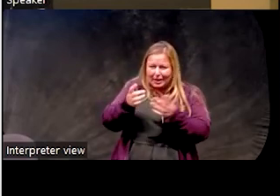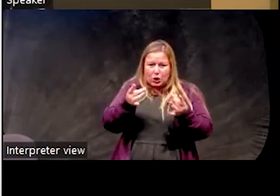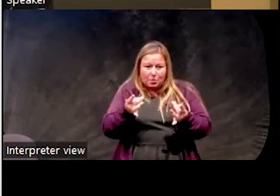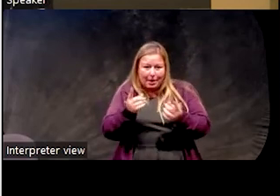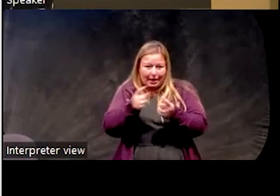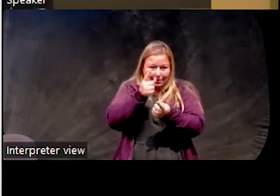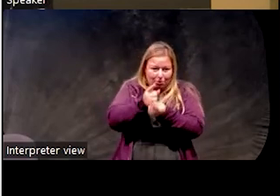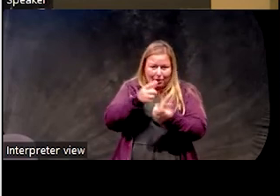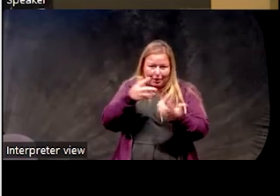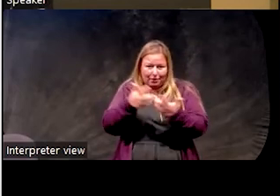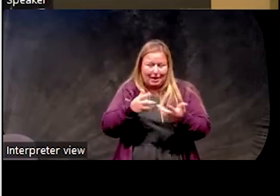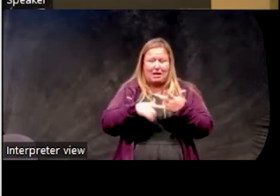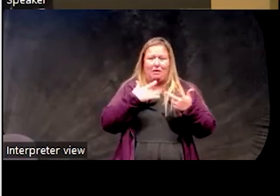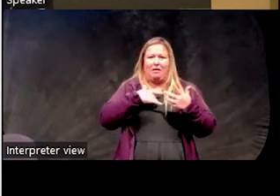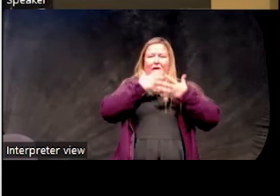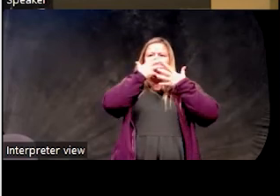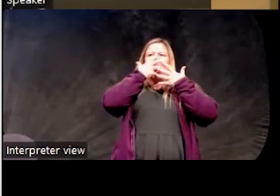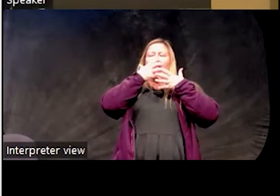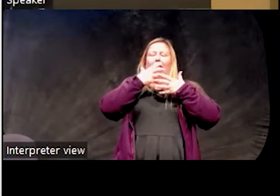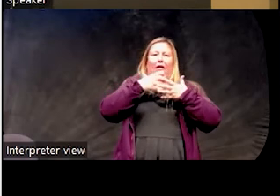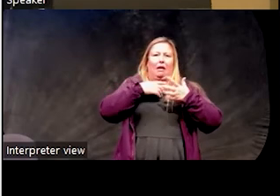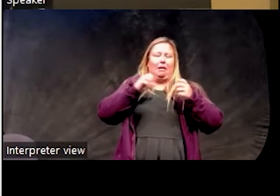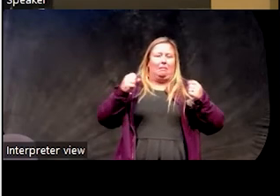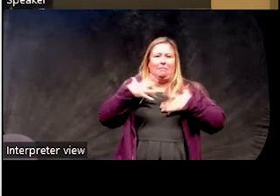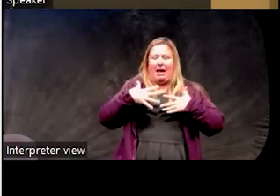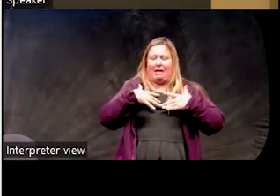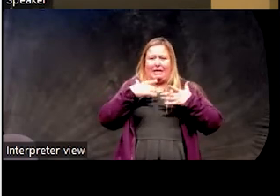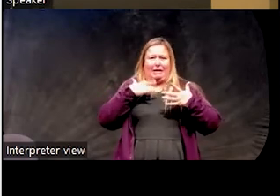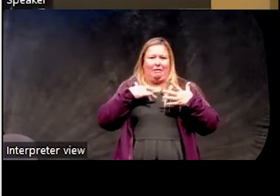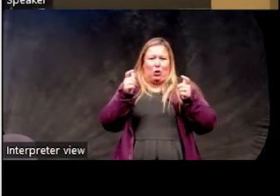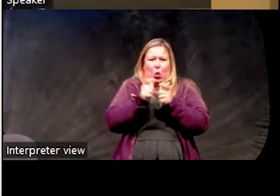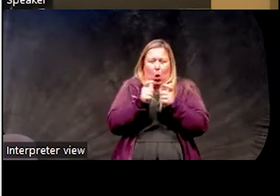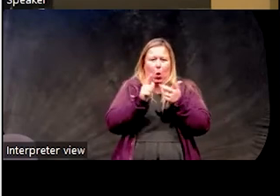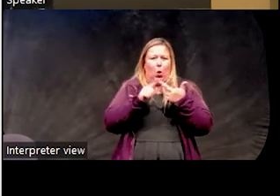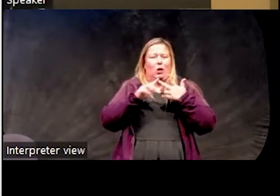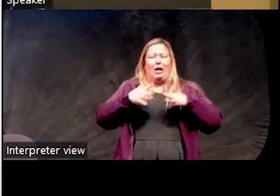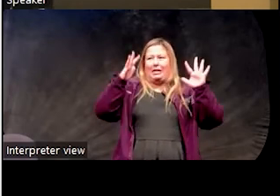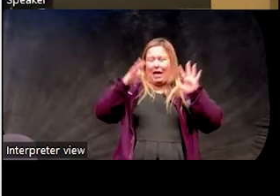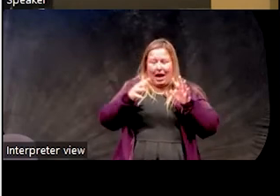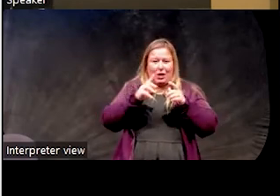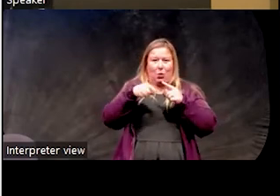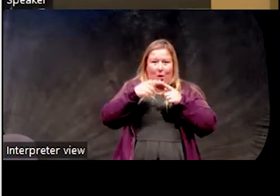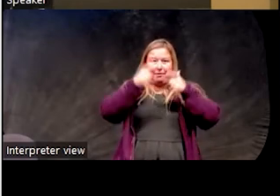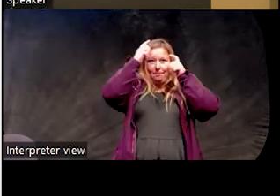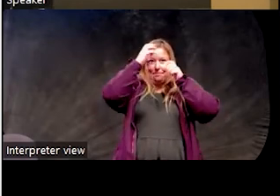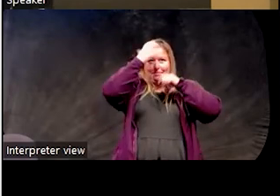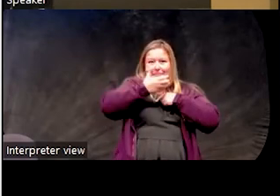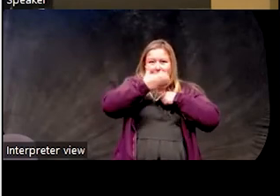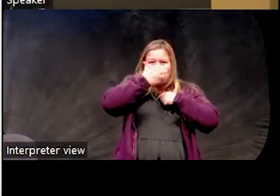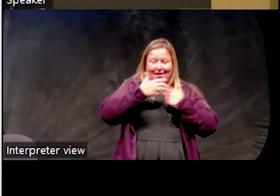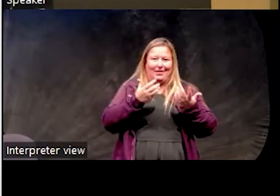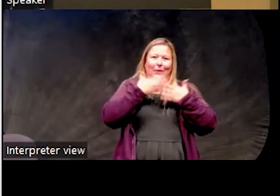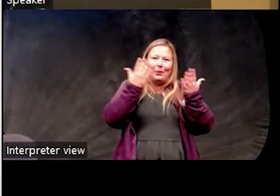humidity, right. To claustrophobia where people can get panicky or anxiety when they're wearing the mask. It's a poor